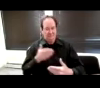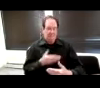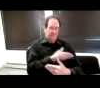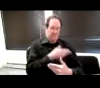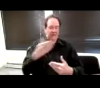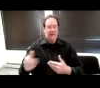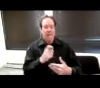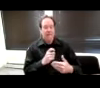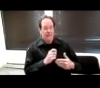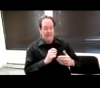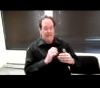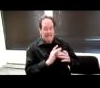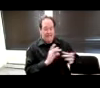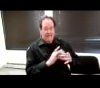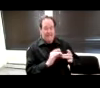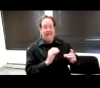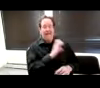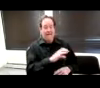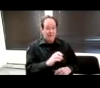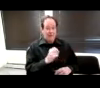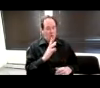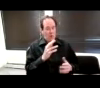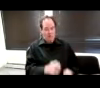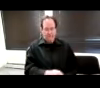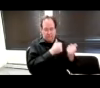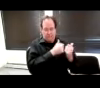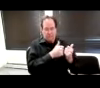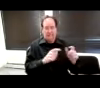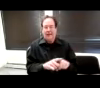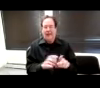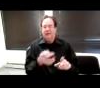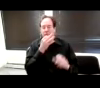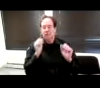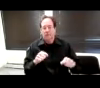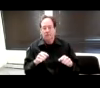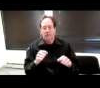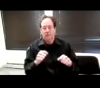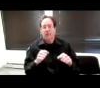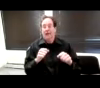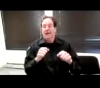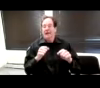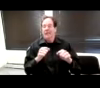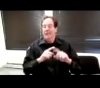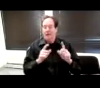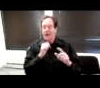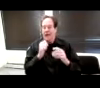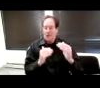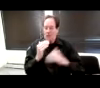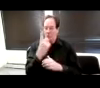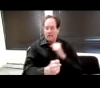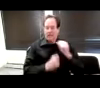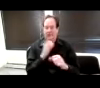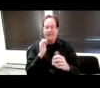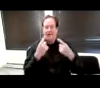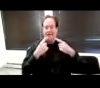removed as soon as practicable, but no later than one year from the effective date. So, our effective date